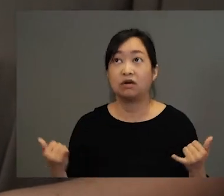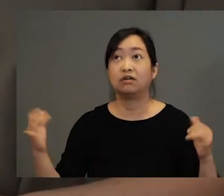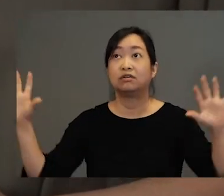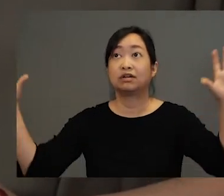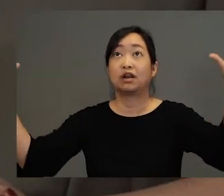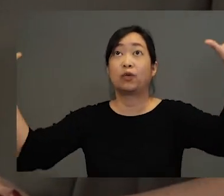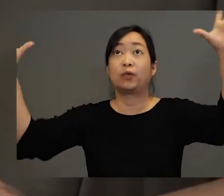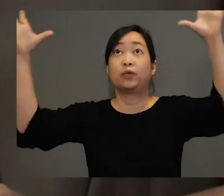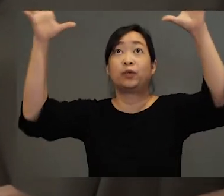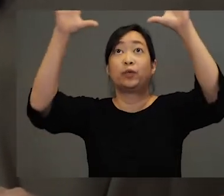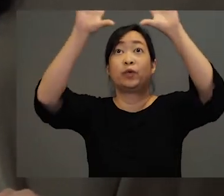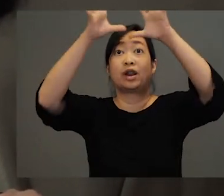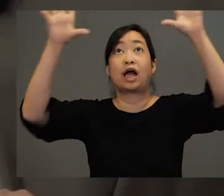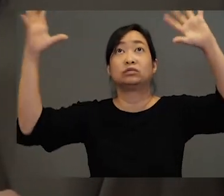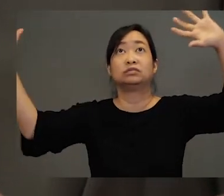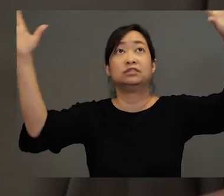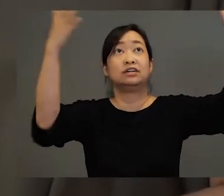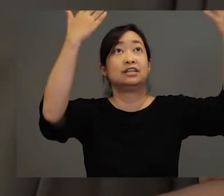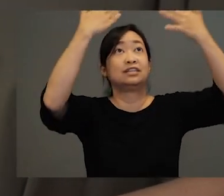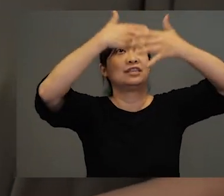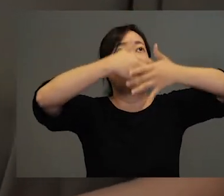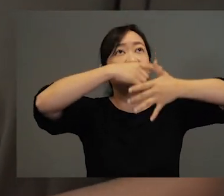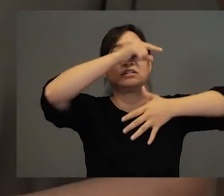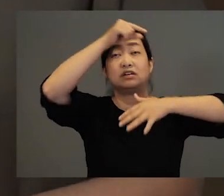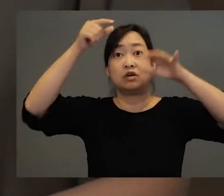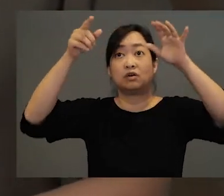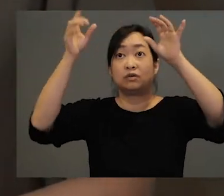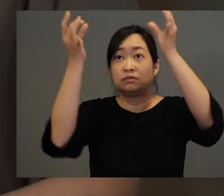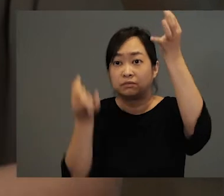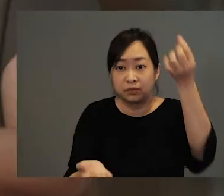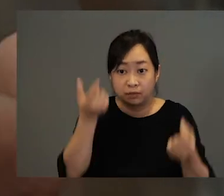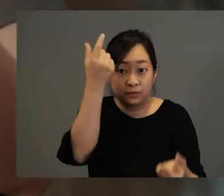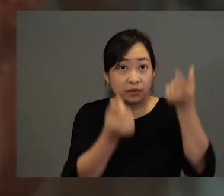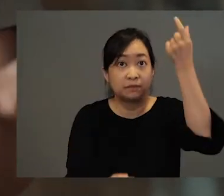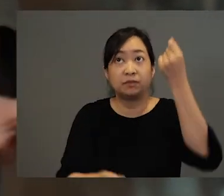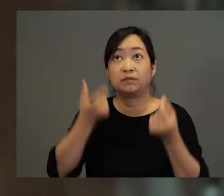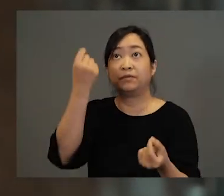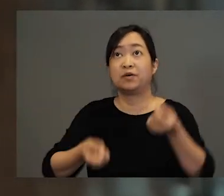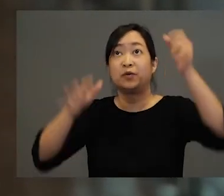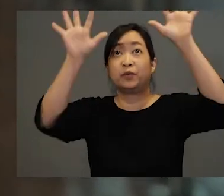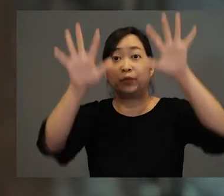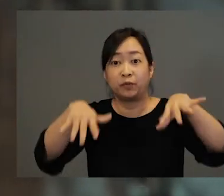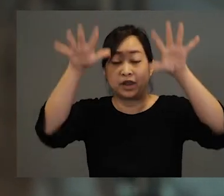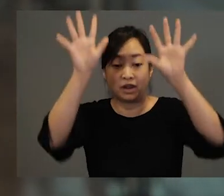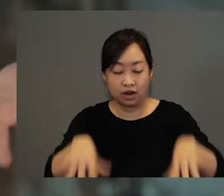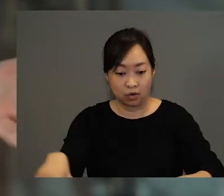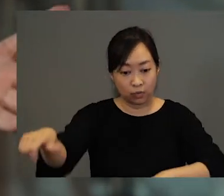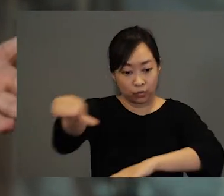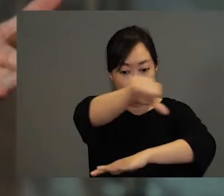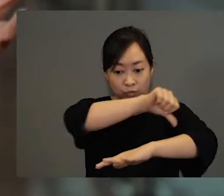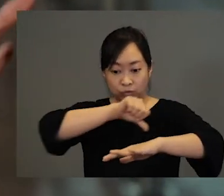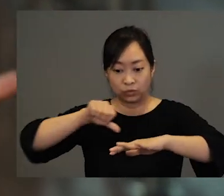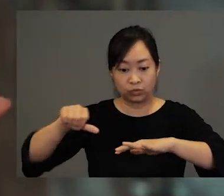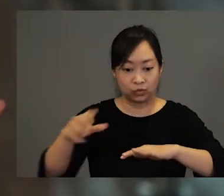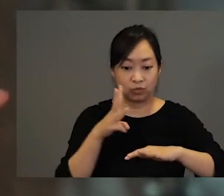clouds gathered and the sky turned dark and it began to rain and the field, the garden was watered.